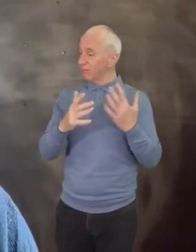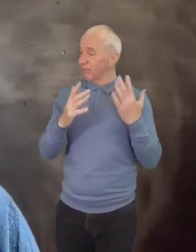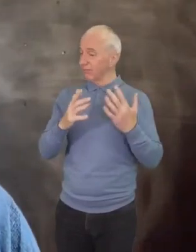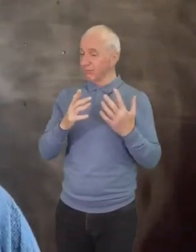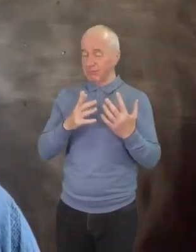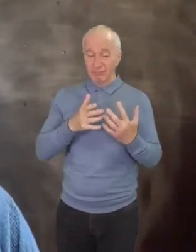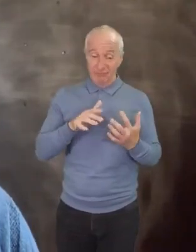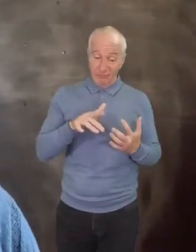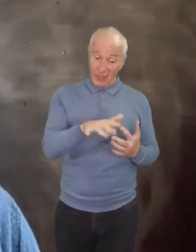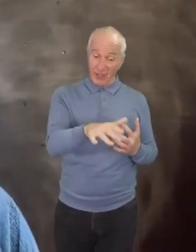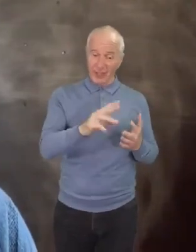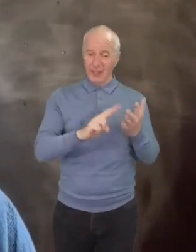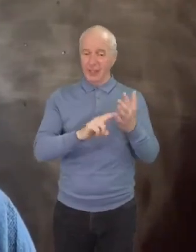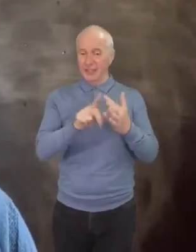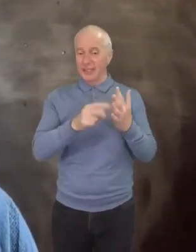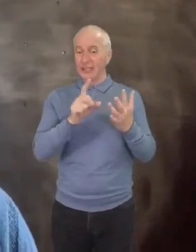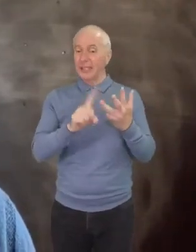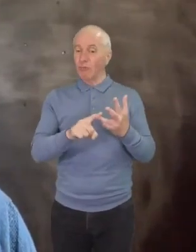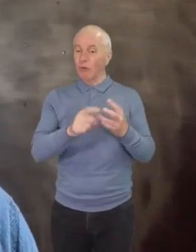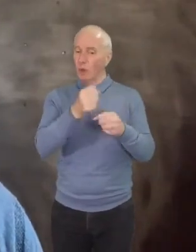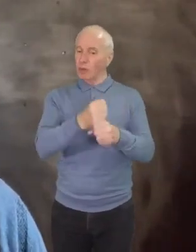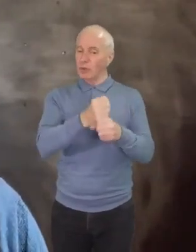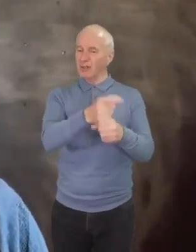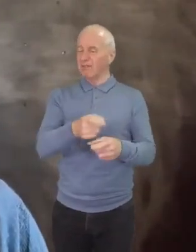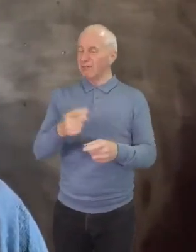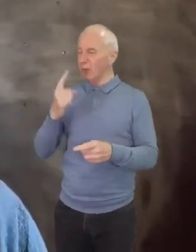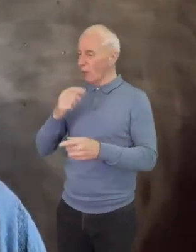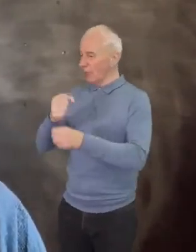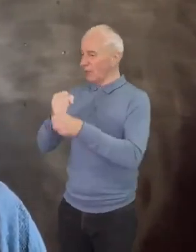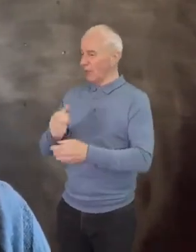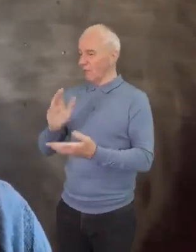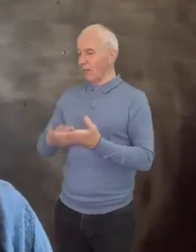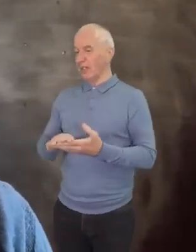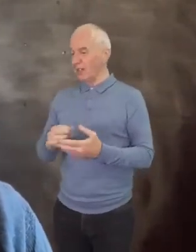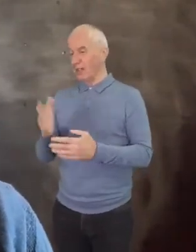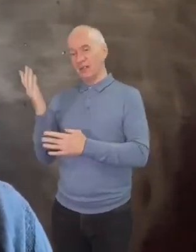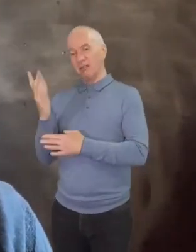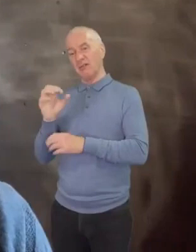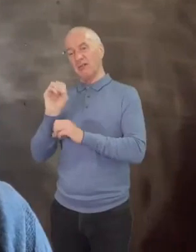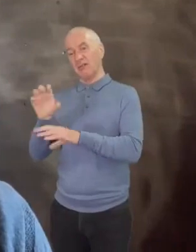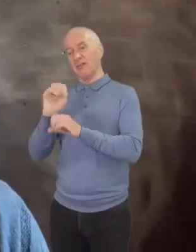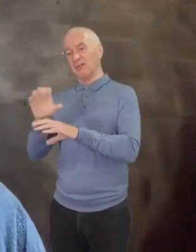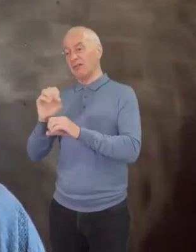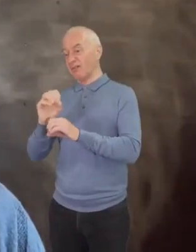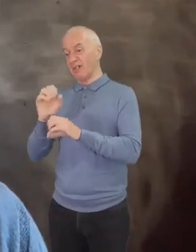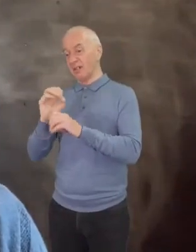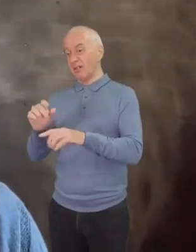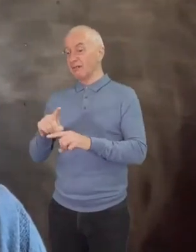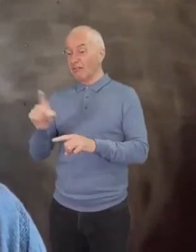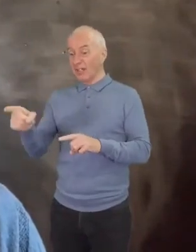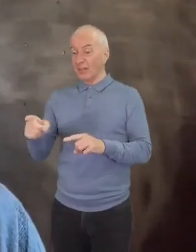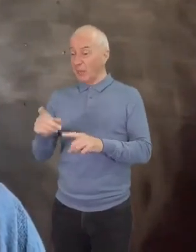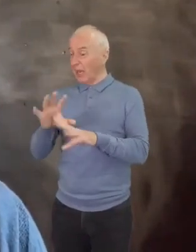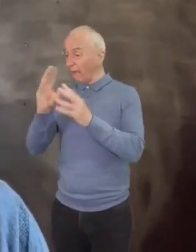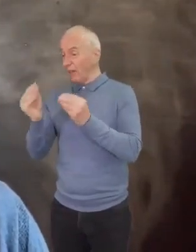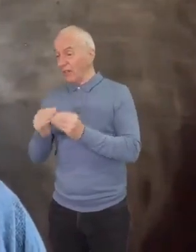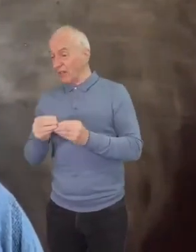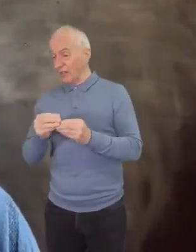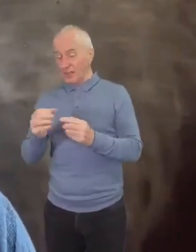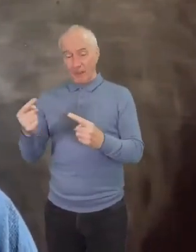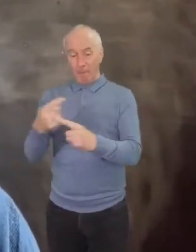he went on to explain that the white churches preached about virtually everything, except namely the gospel of Jesus Christ,